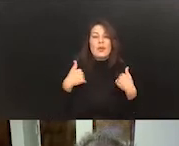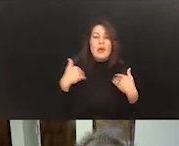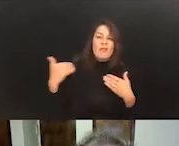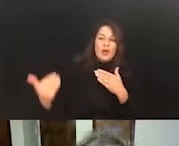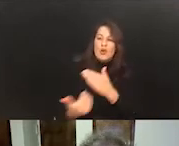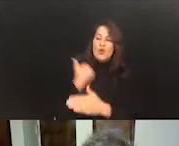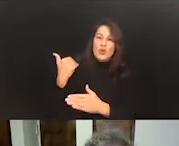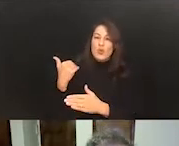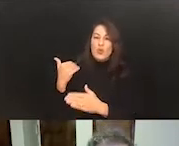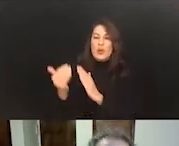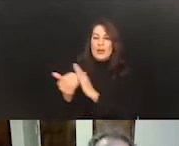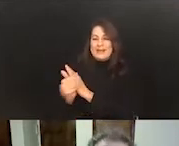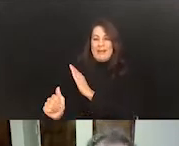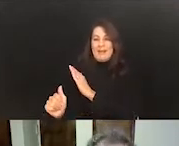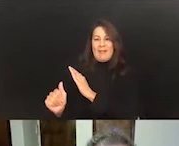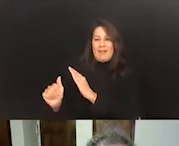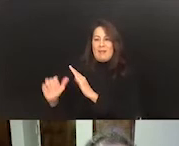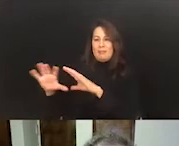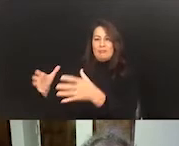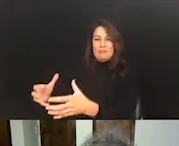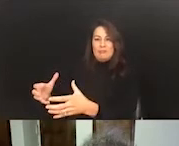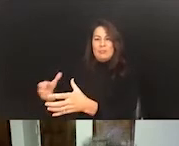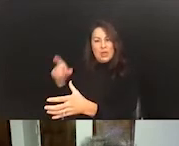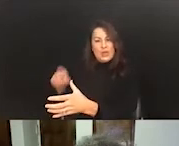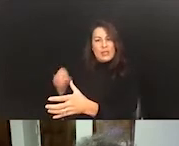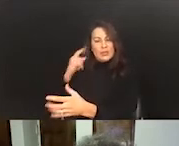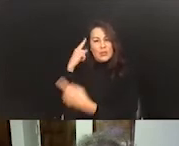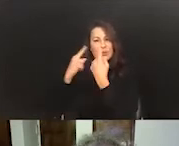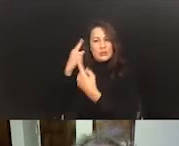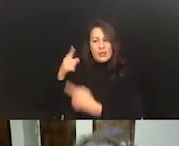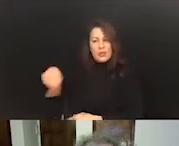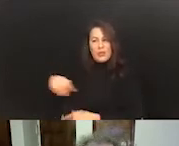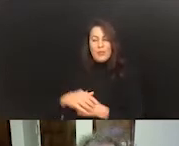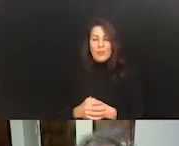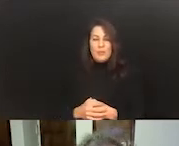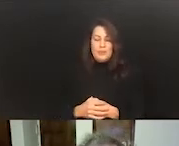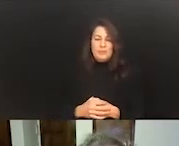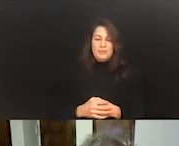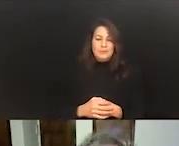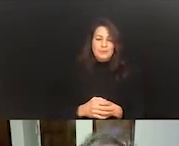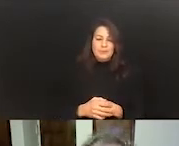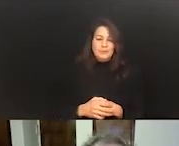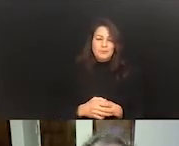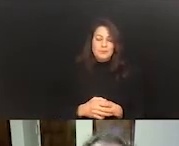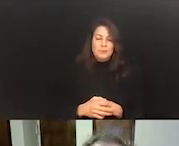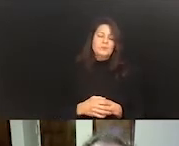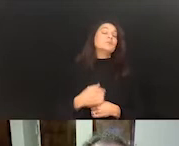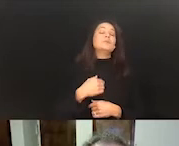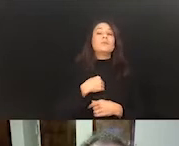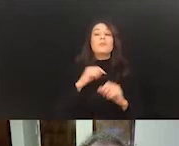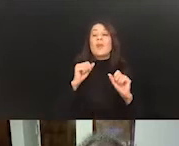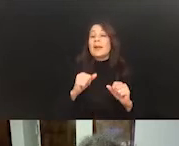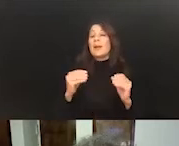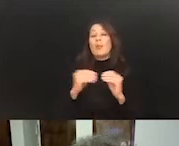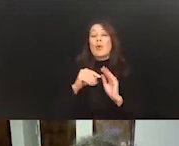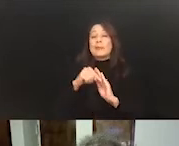pool that needs to be considered. And again, I can go into this in more detail,